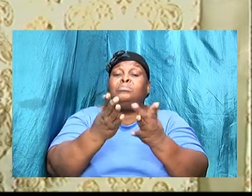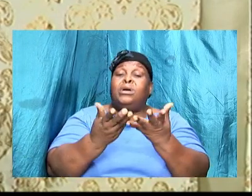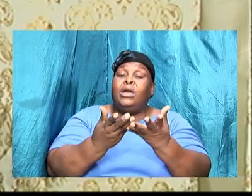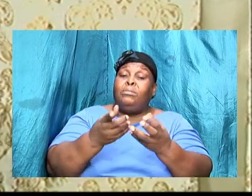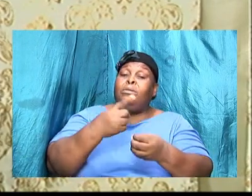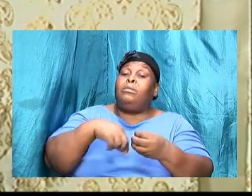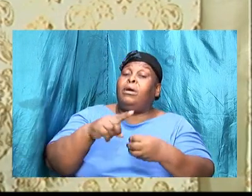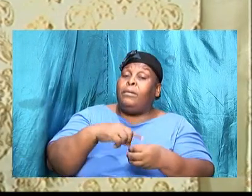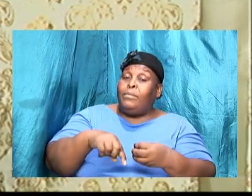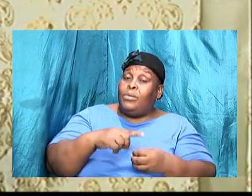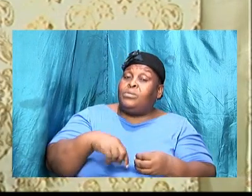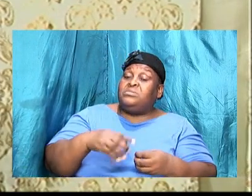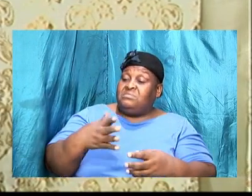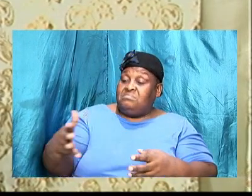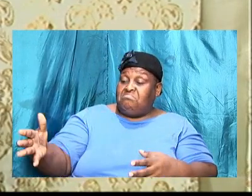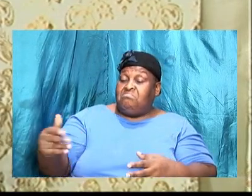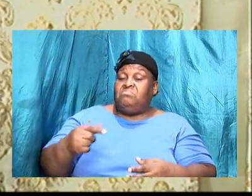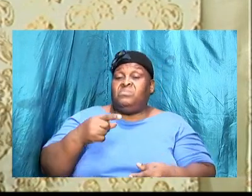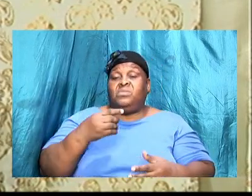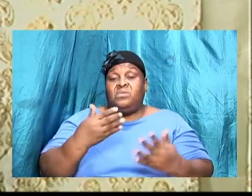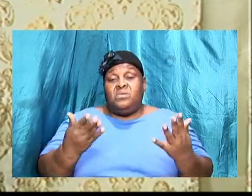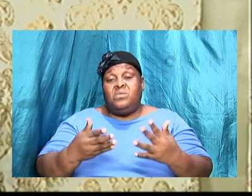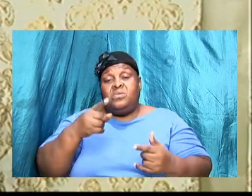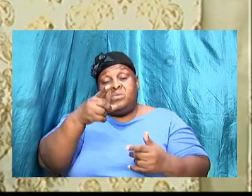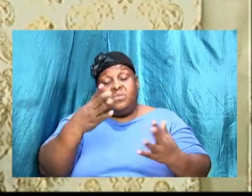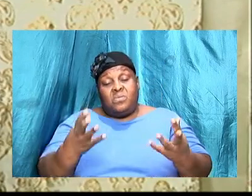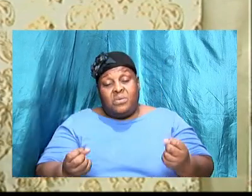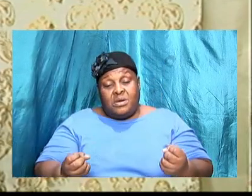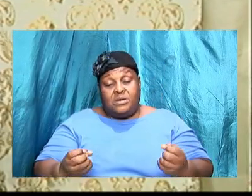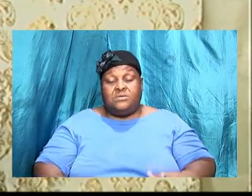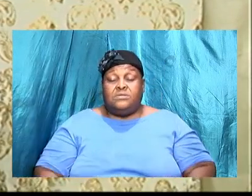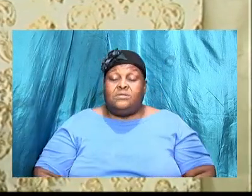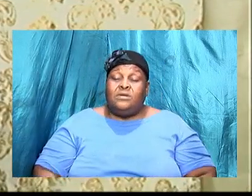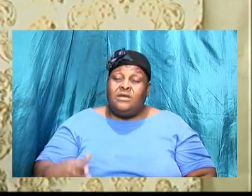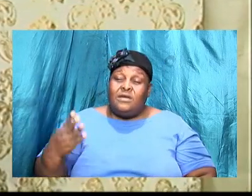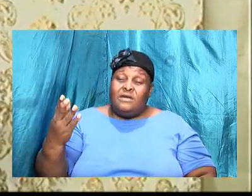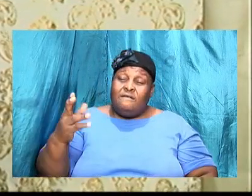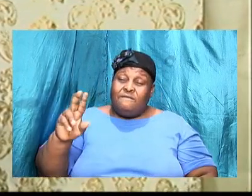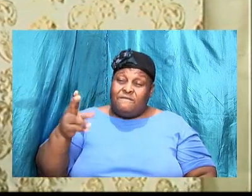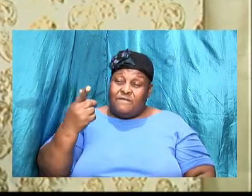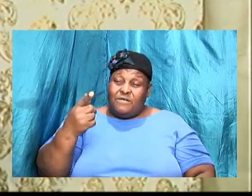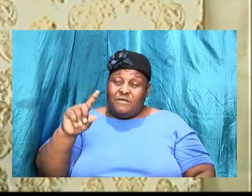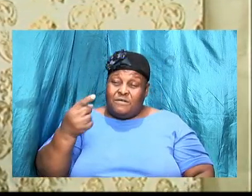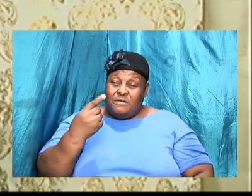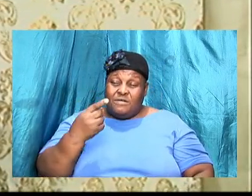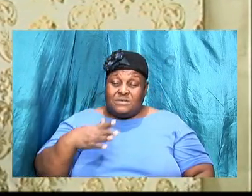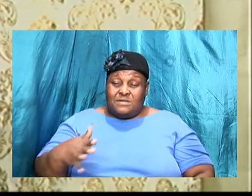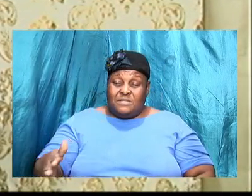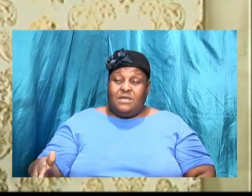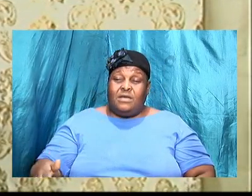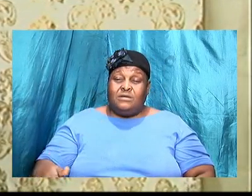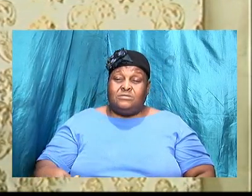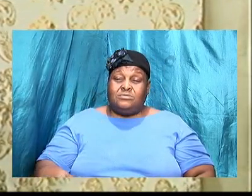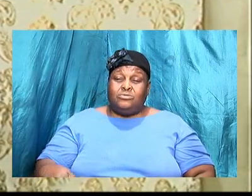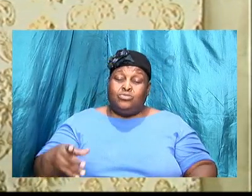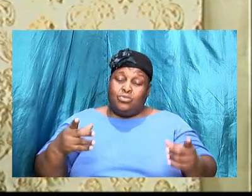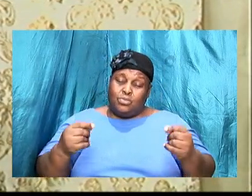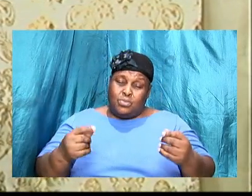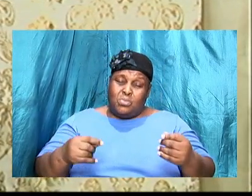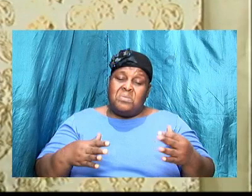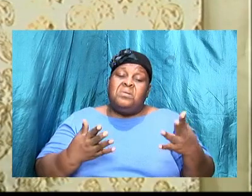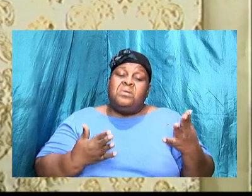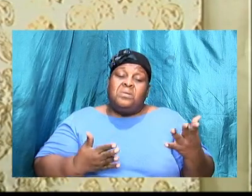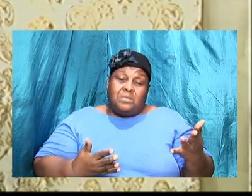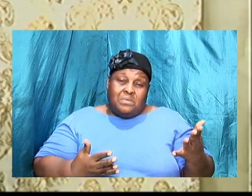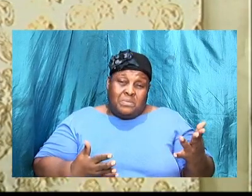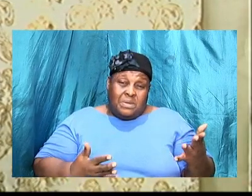So, for example, the first thing that we can do now is to wait on the Lord. And I said it a couple